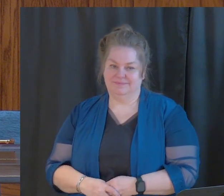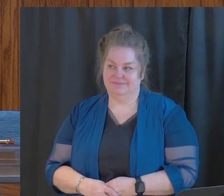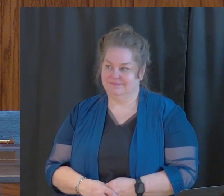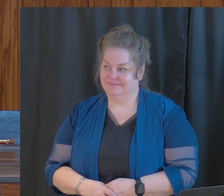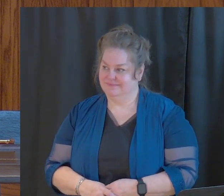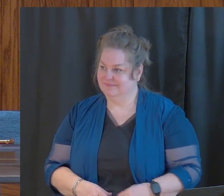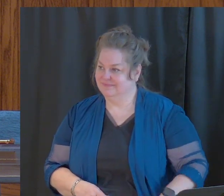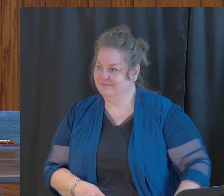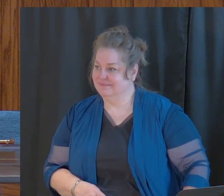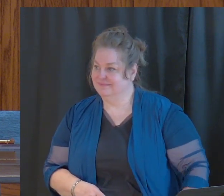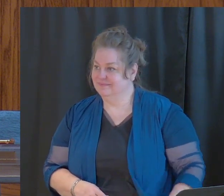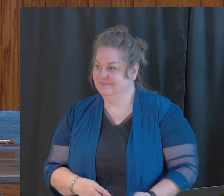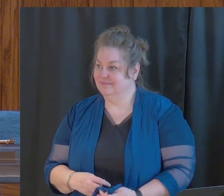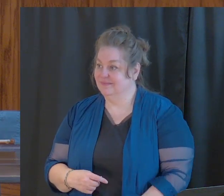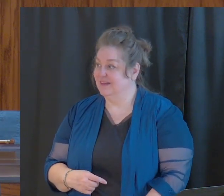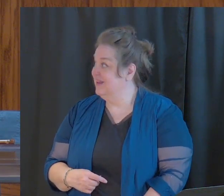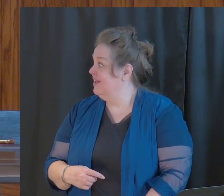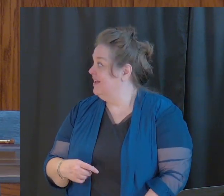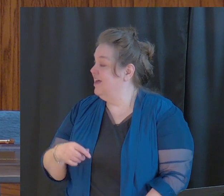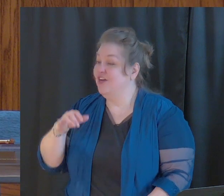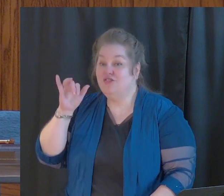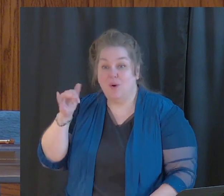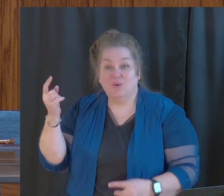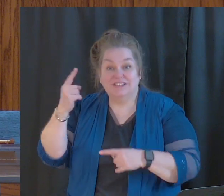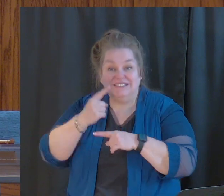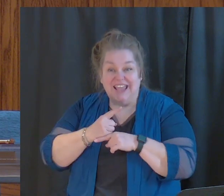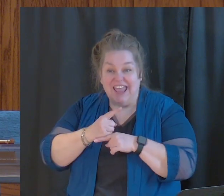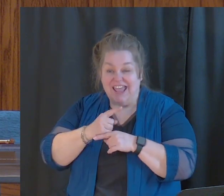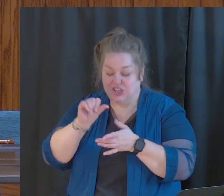Those days are etched in my memory.